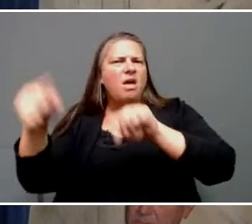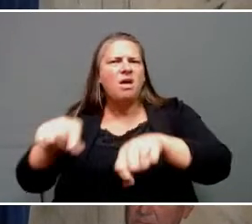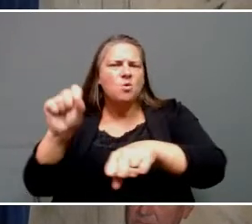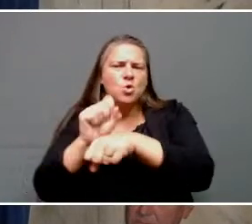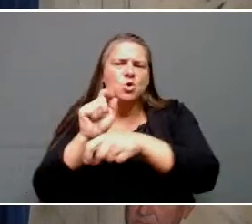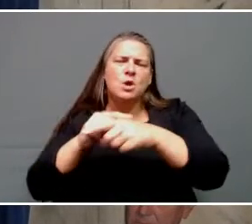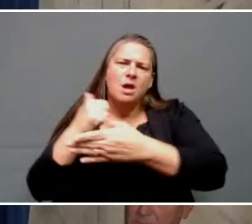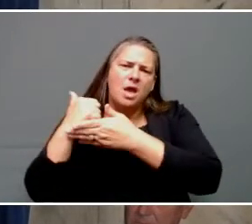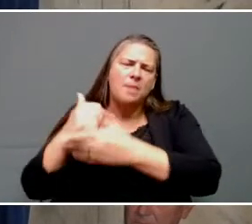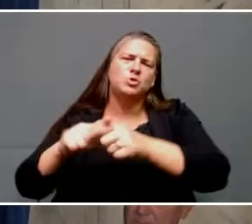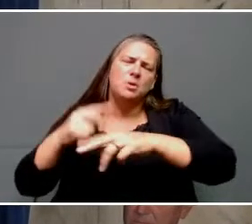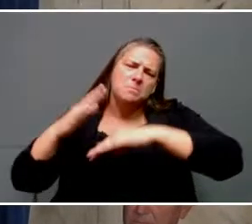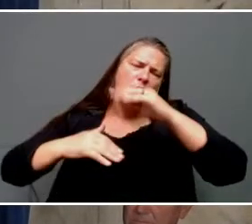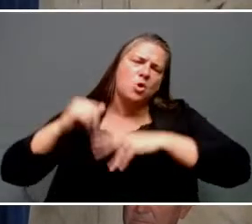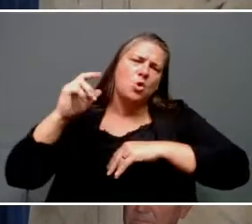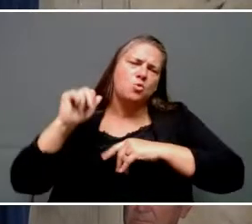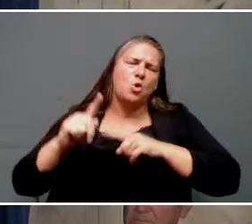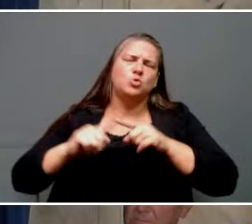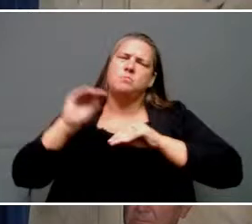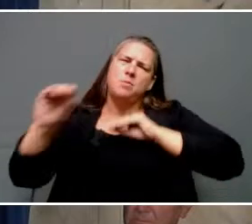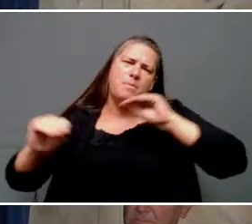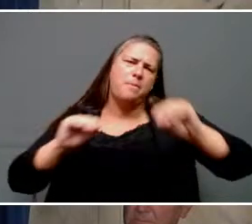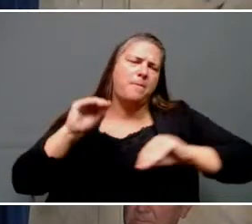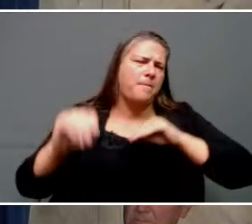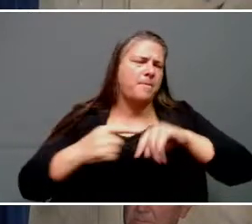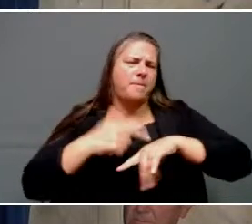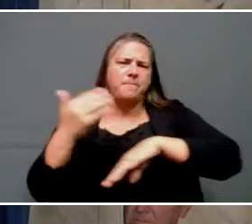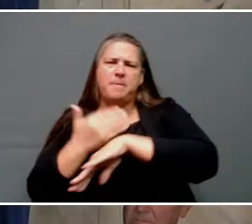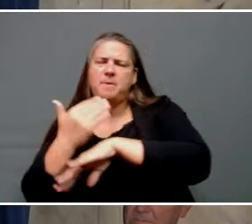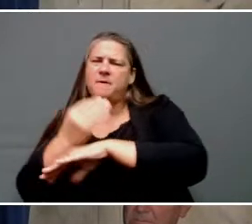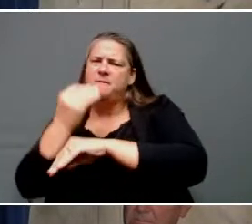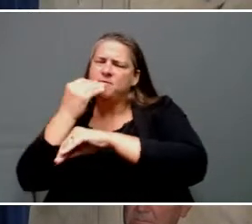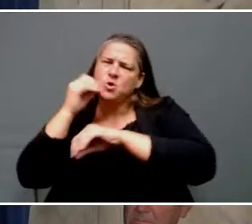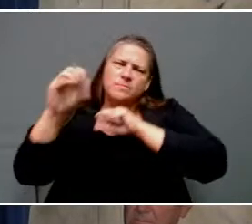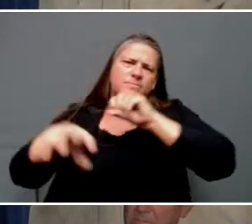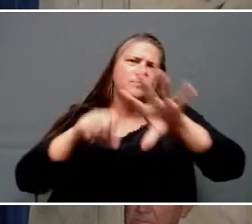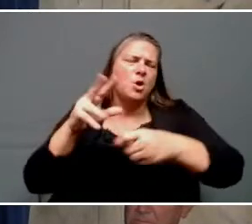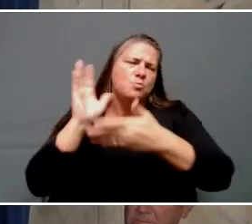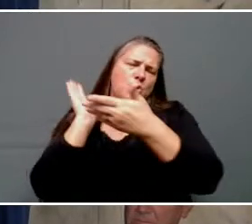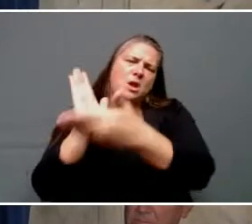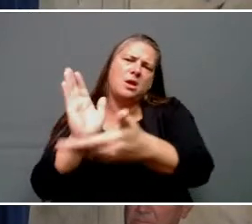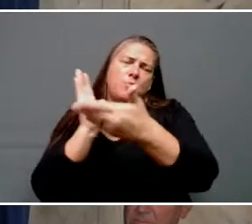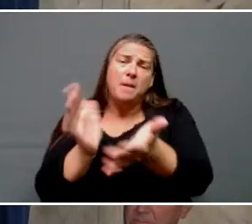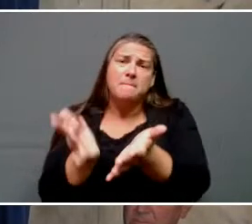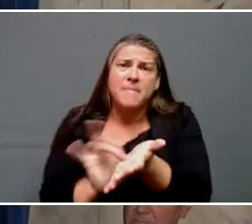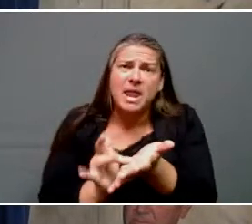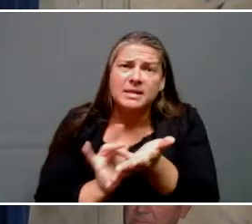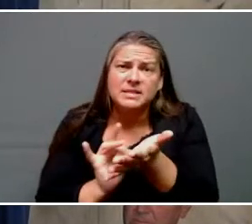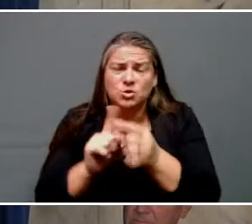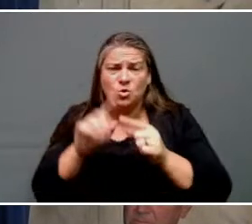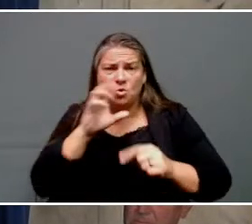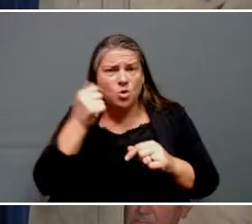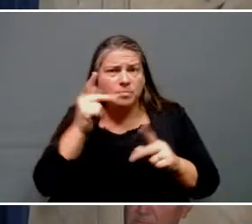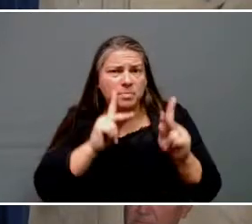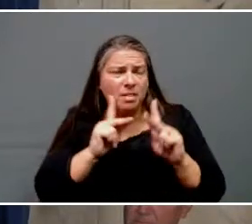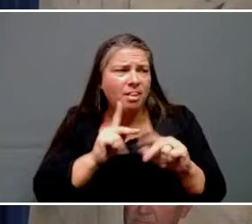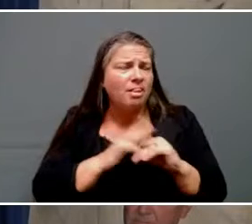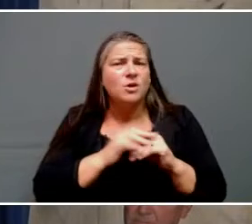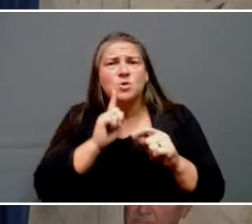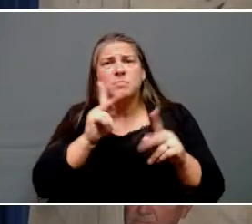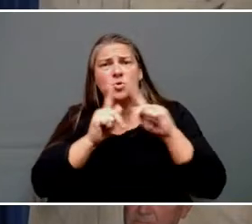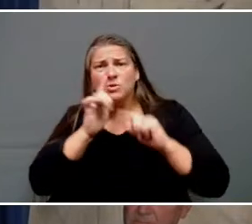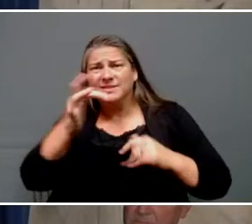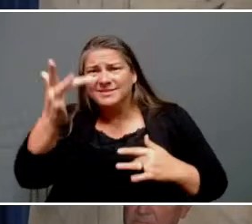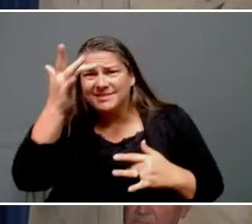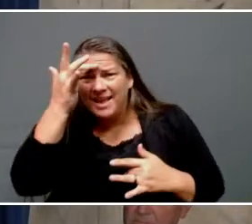to put that tile back in, to get food to somebody's house, to get medicine to the elderly, to get And